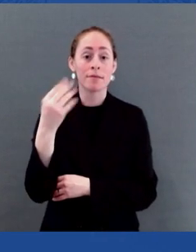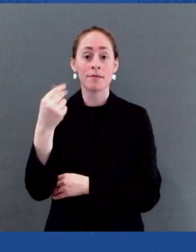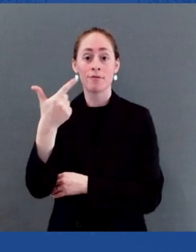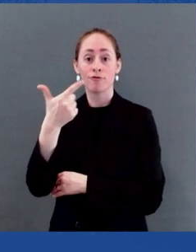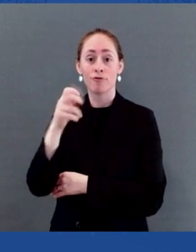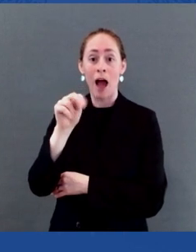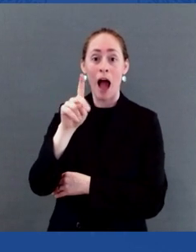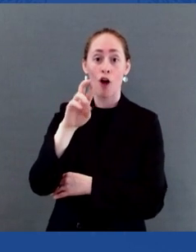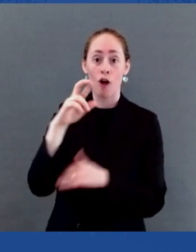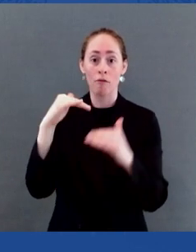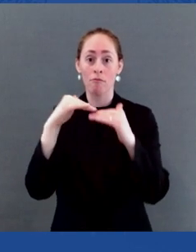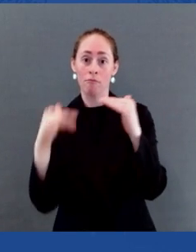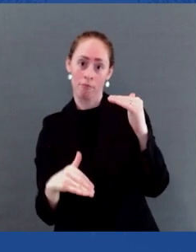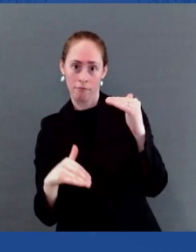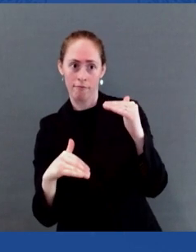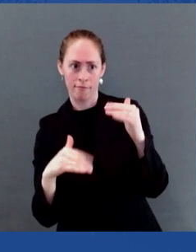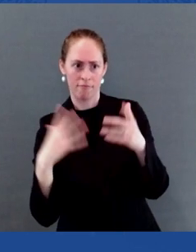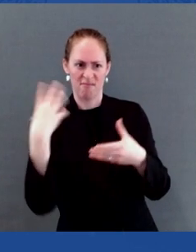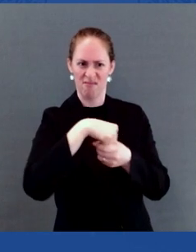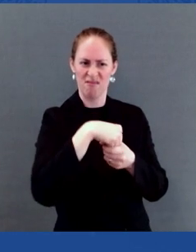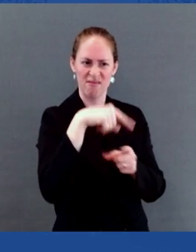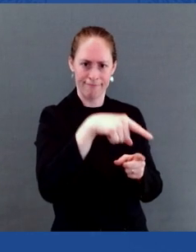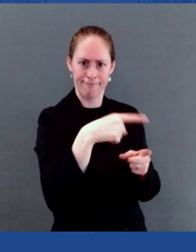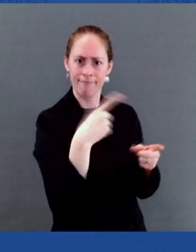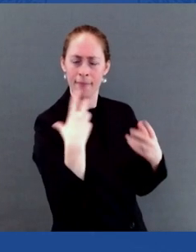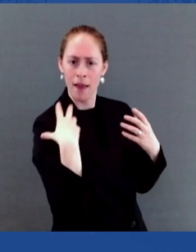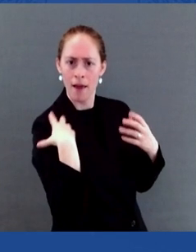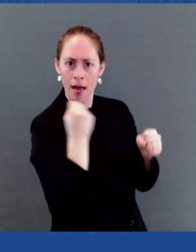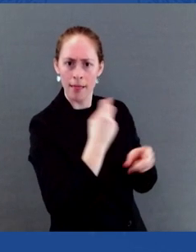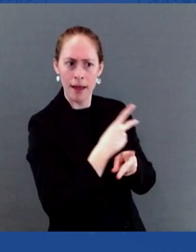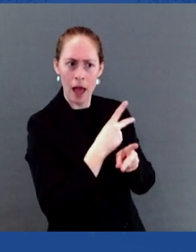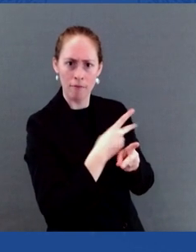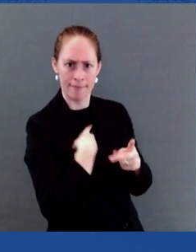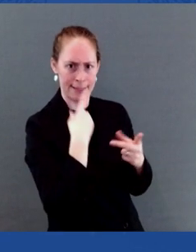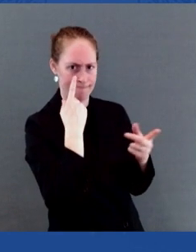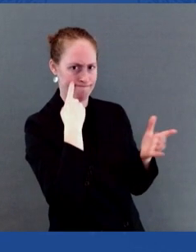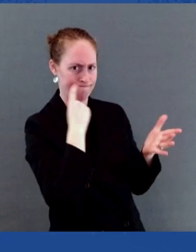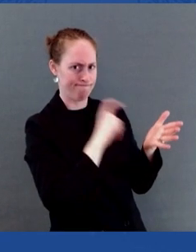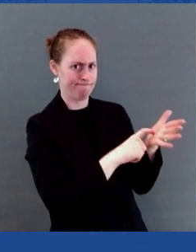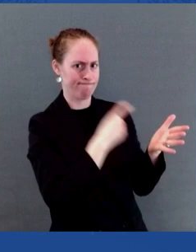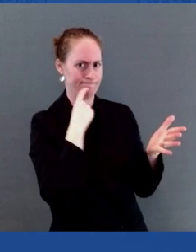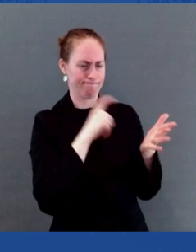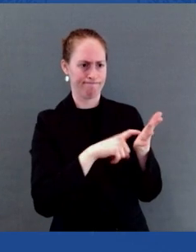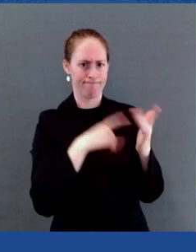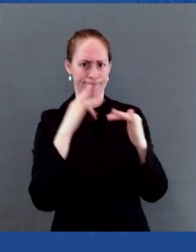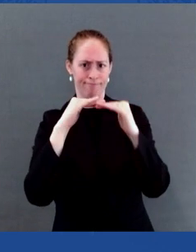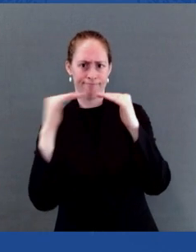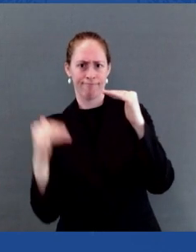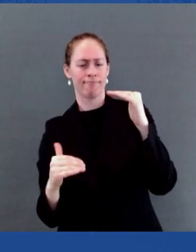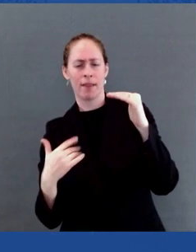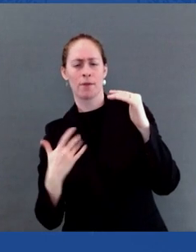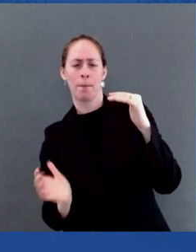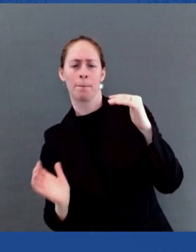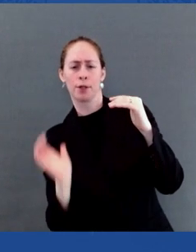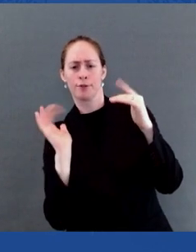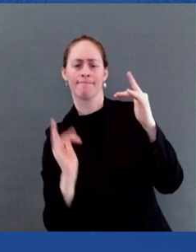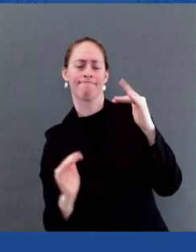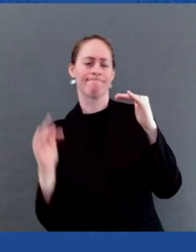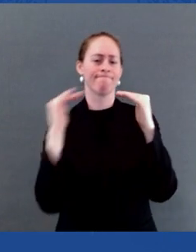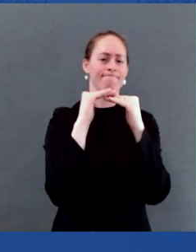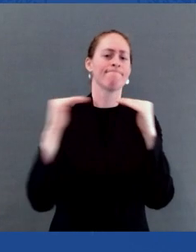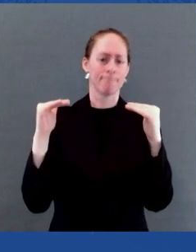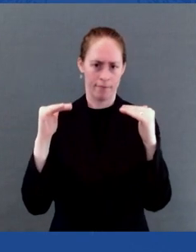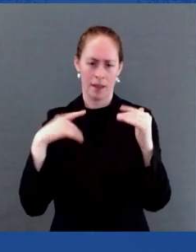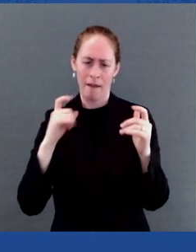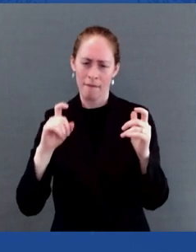response is a truly equitable response. So, we're going to take aggressive action and back it up. We've asked Congress